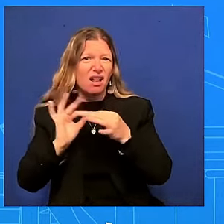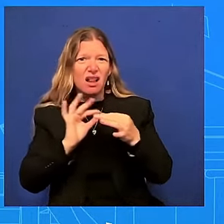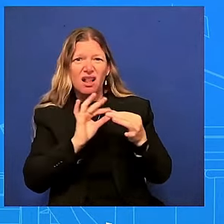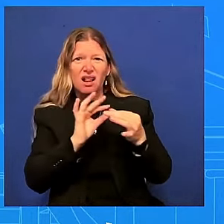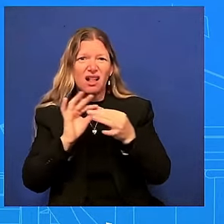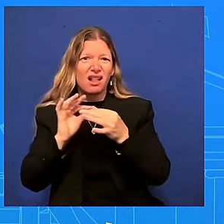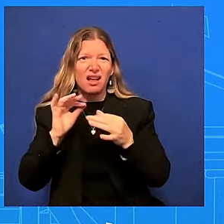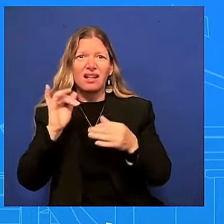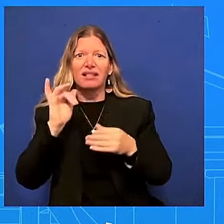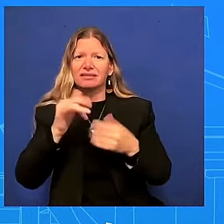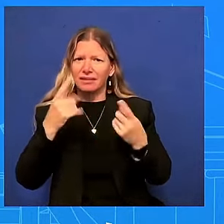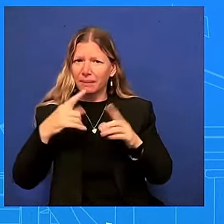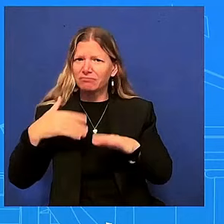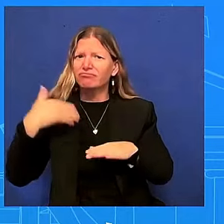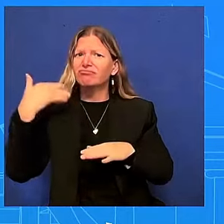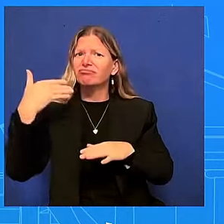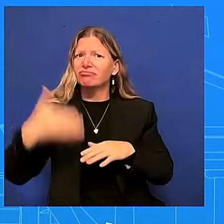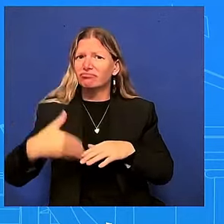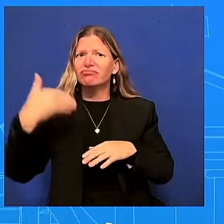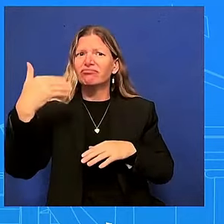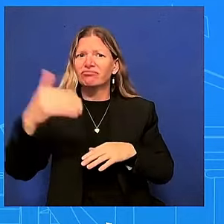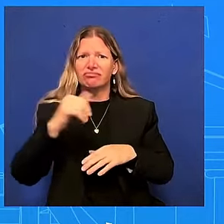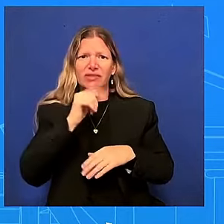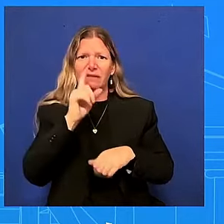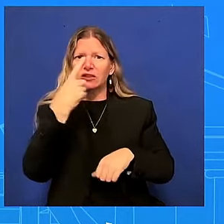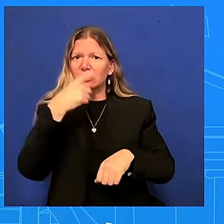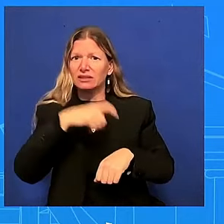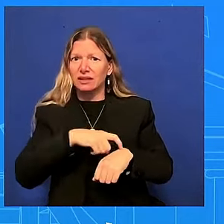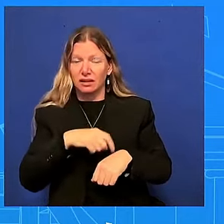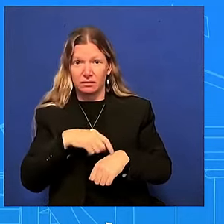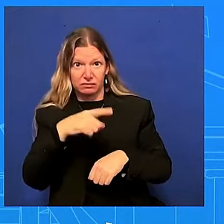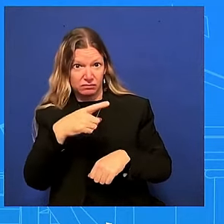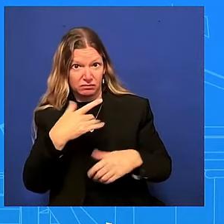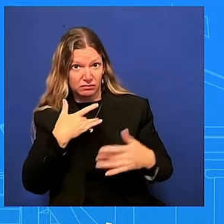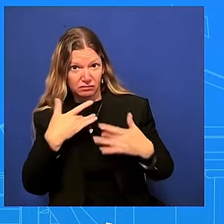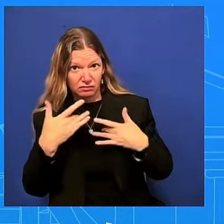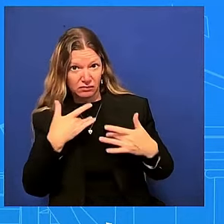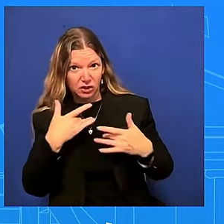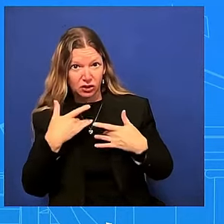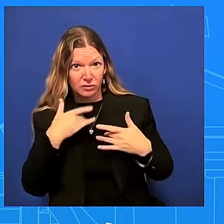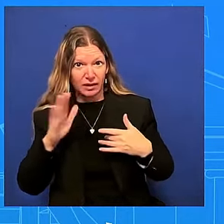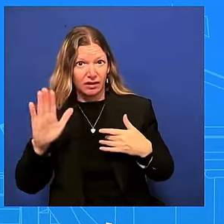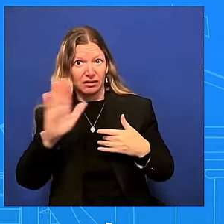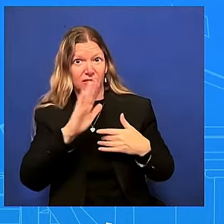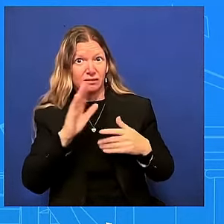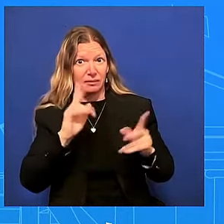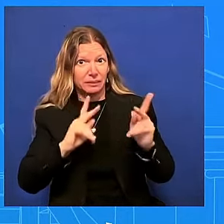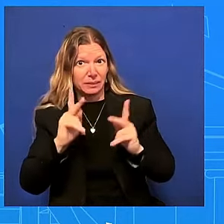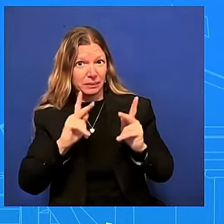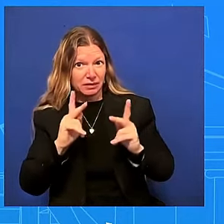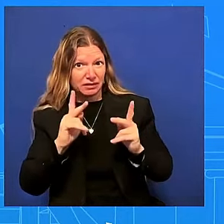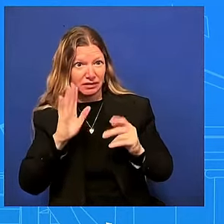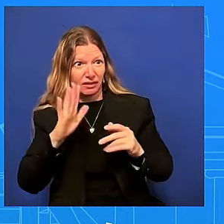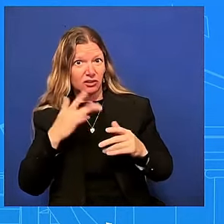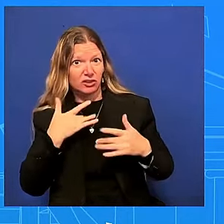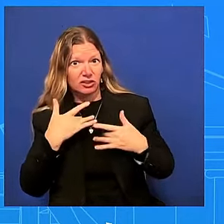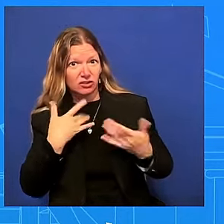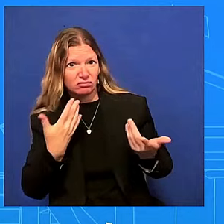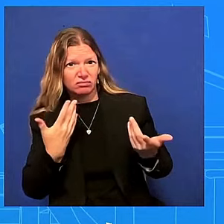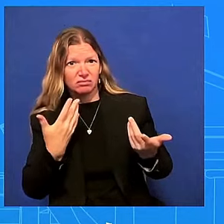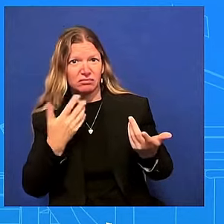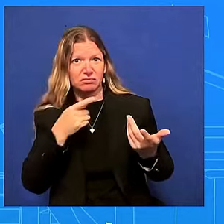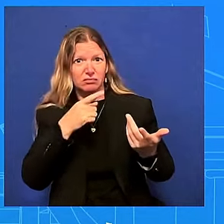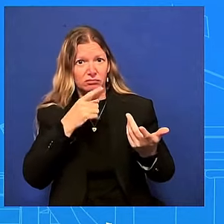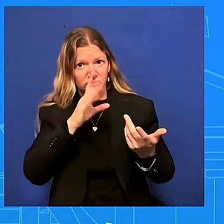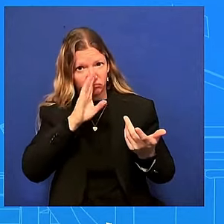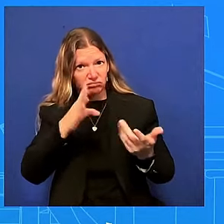questions and also are you being straight with the american people i think i see it as i'm i see it as a legitimate question i do and i